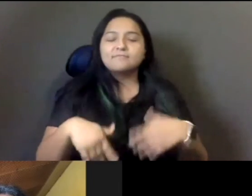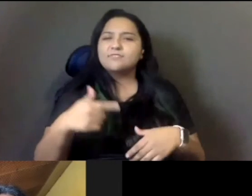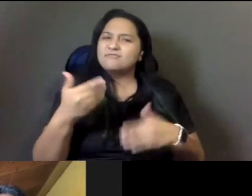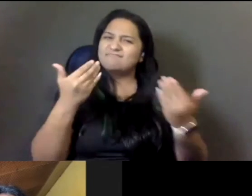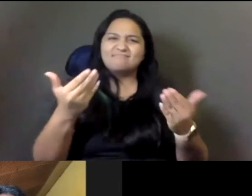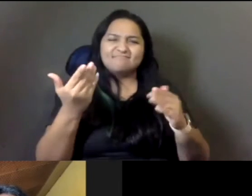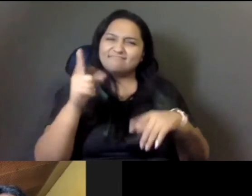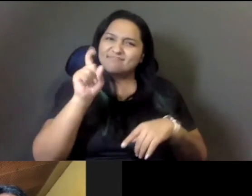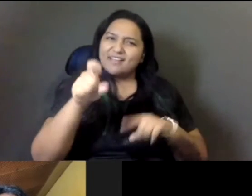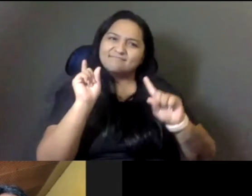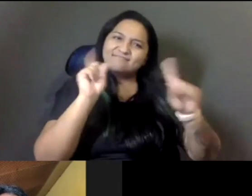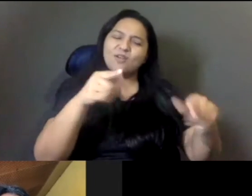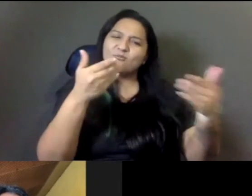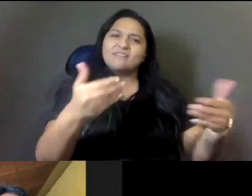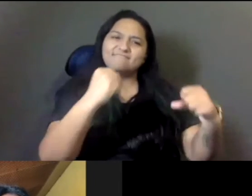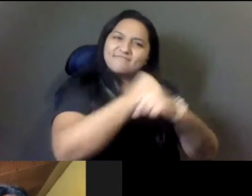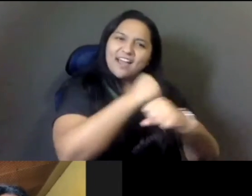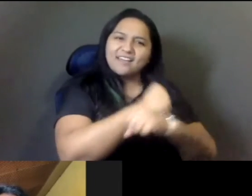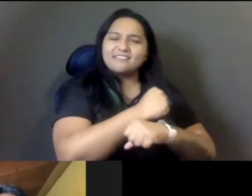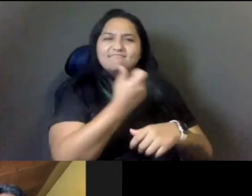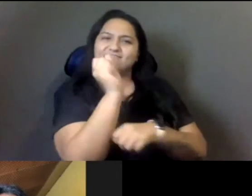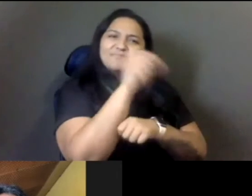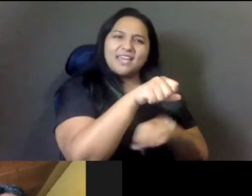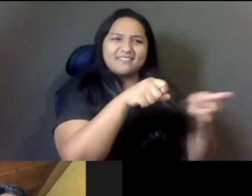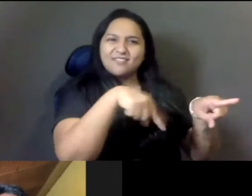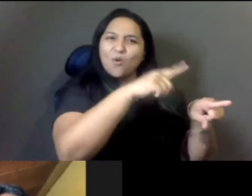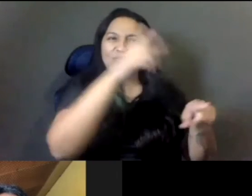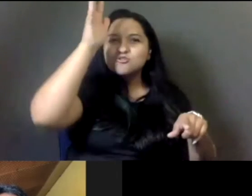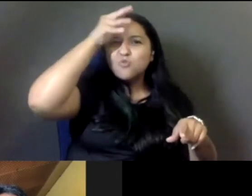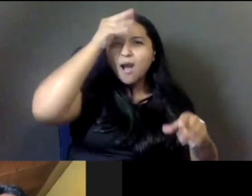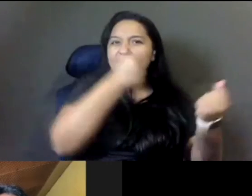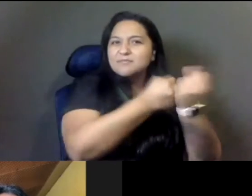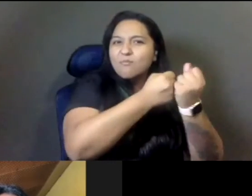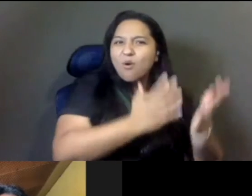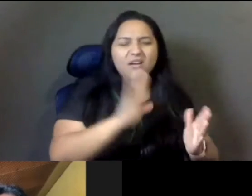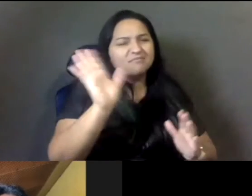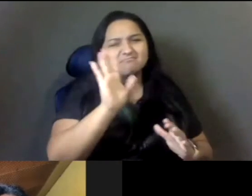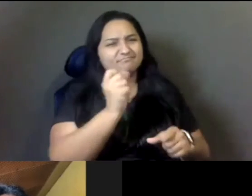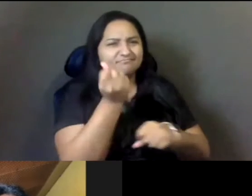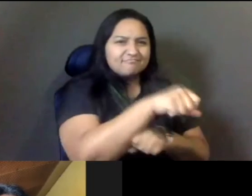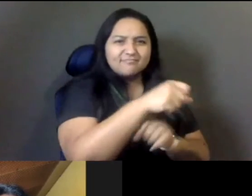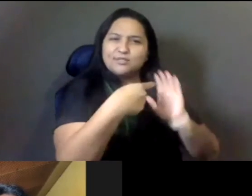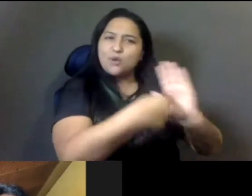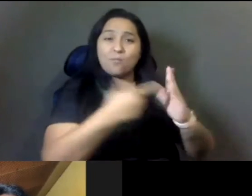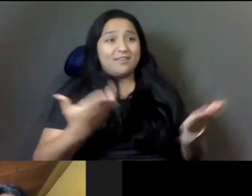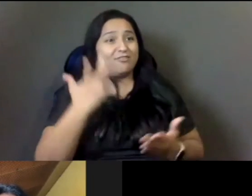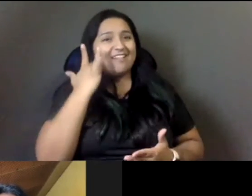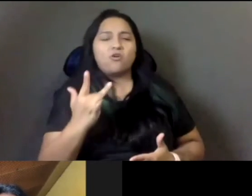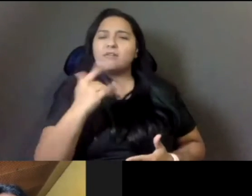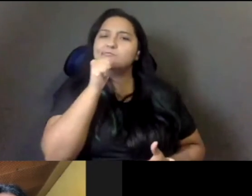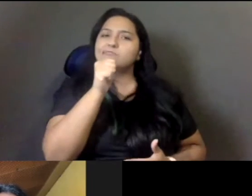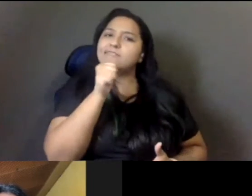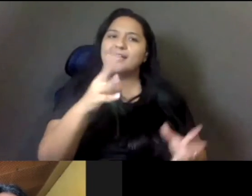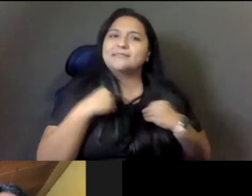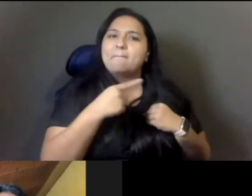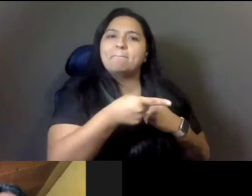you know, Trumpists and let them, let's show them that in California this nonsense is not going to be acceptable. Thank you, supervisor